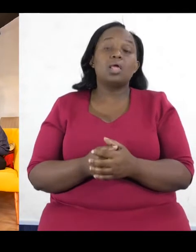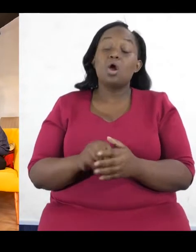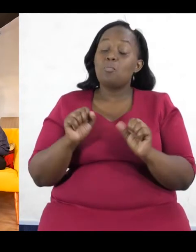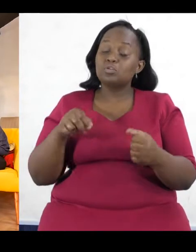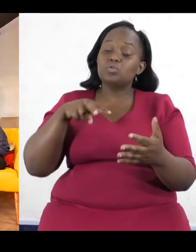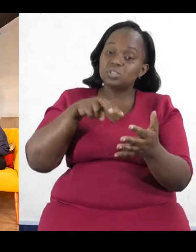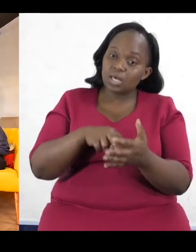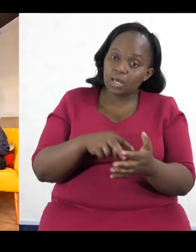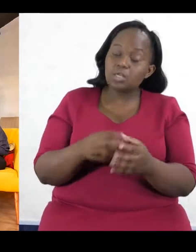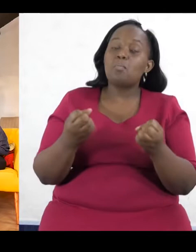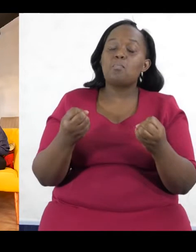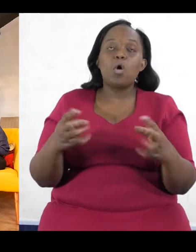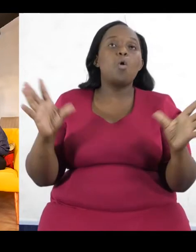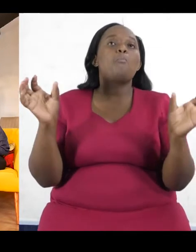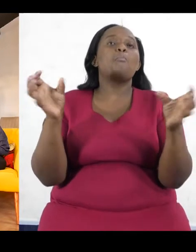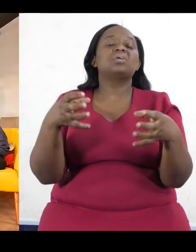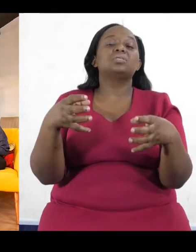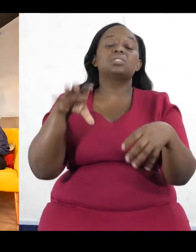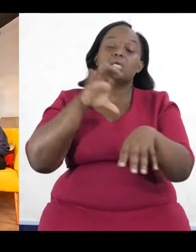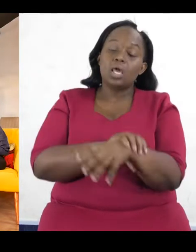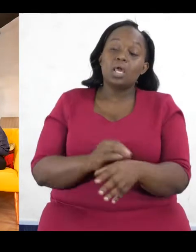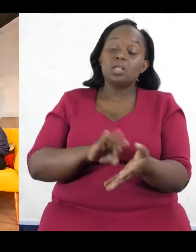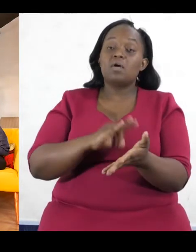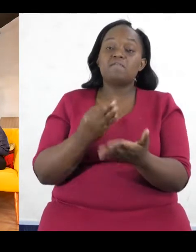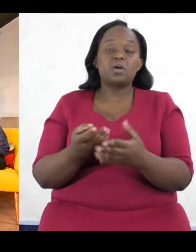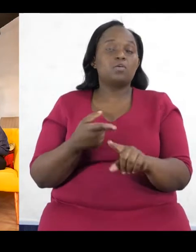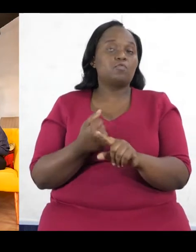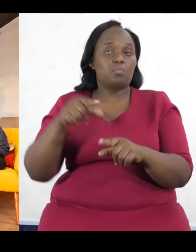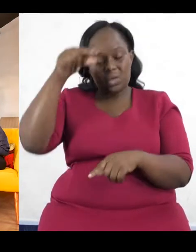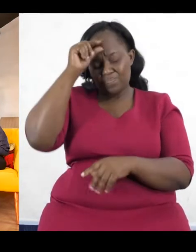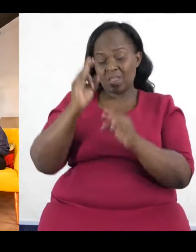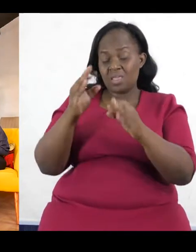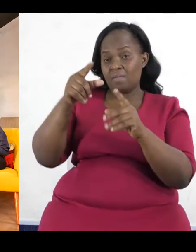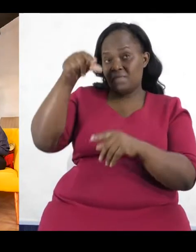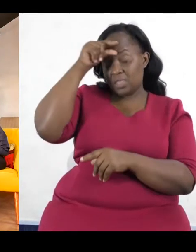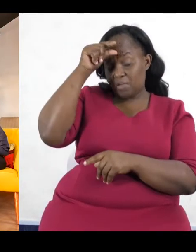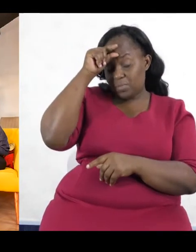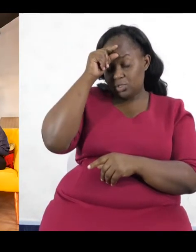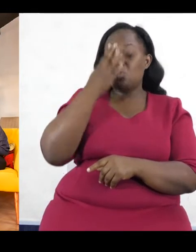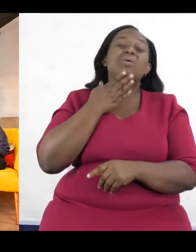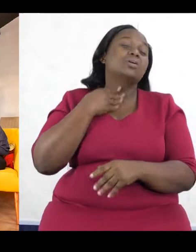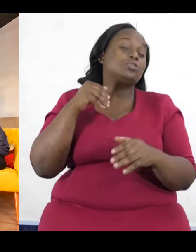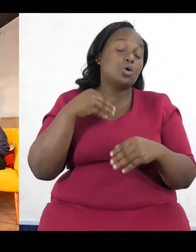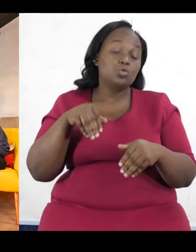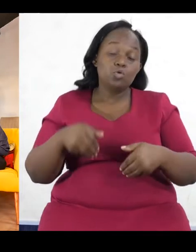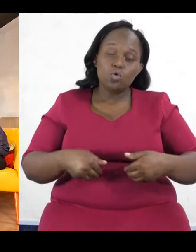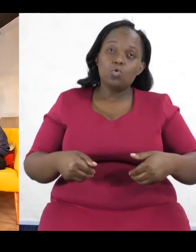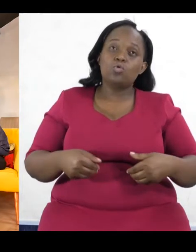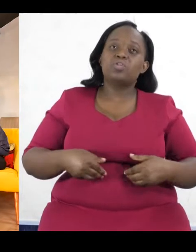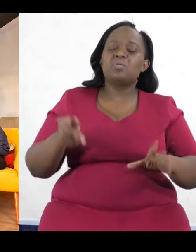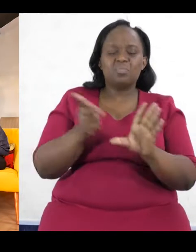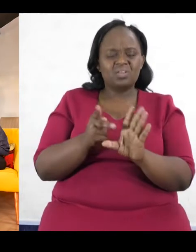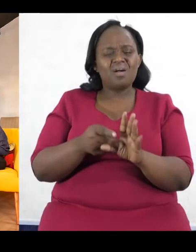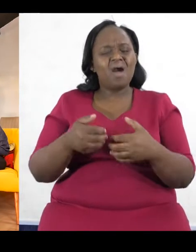during elections, the more your party actually gets funding from government. So, if government really wanted young people to participate,